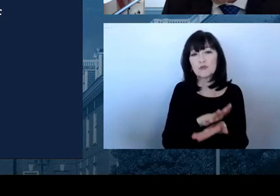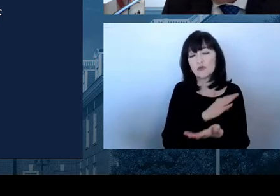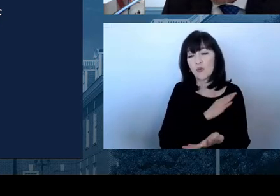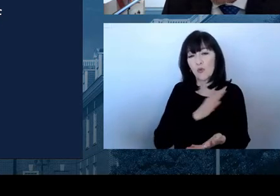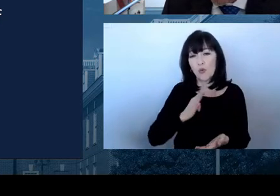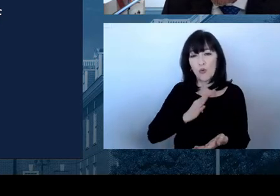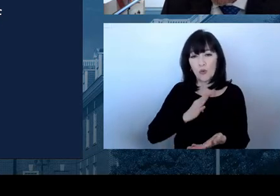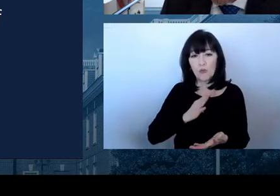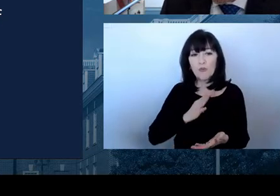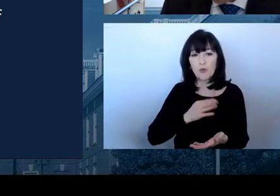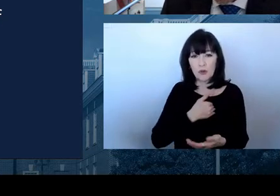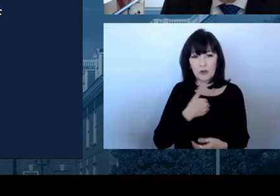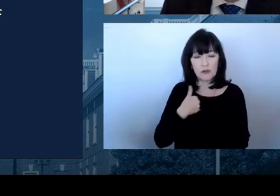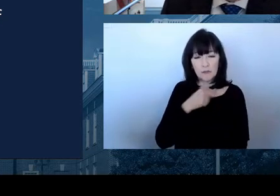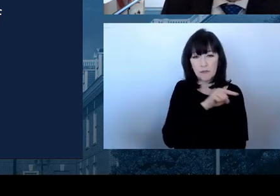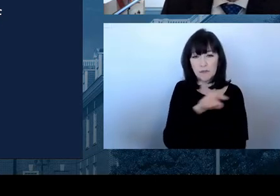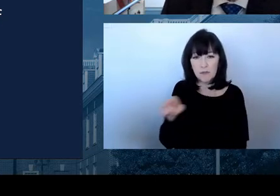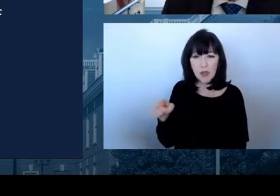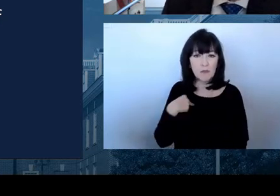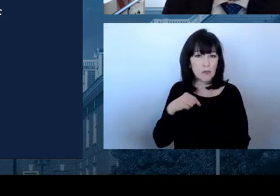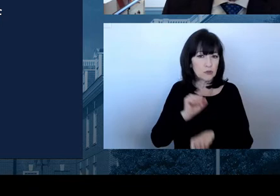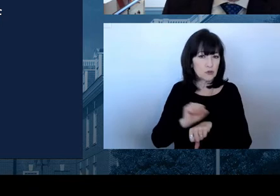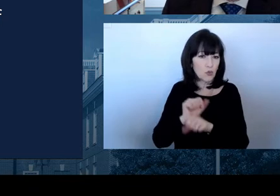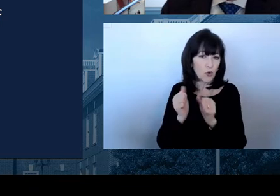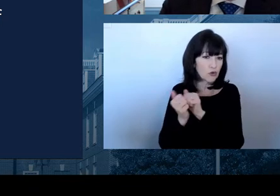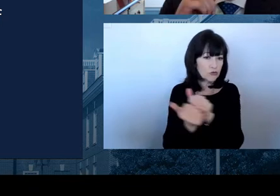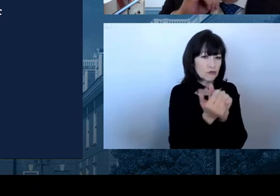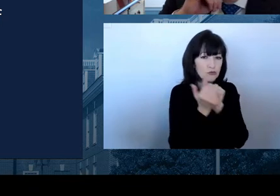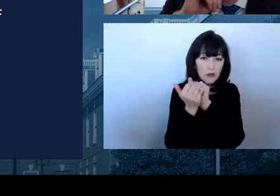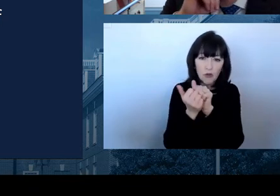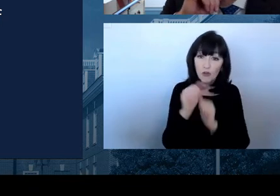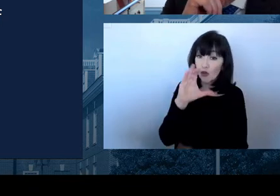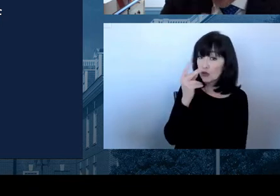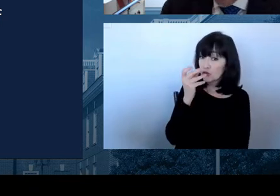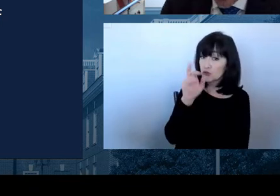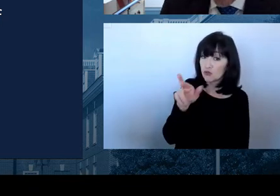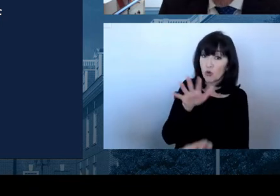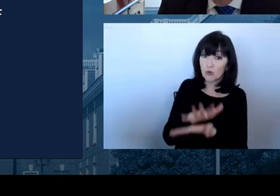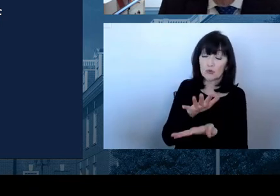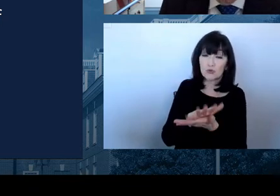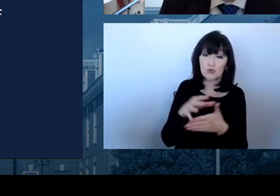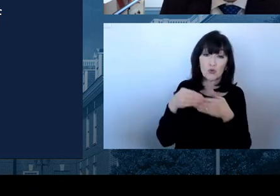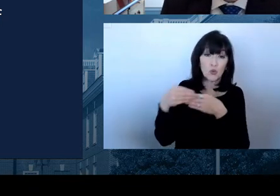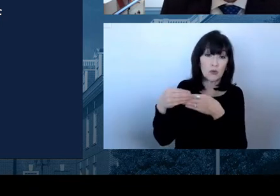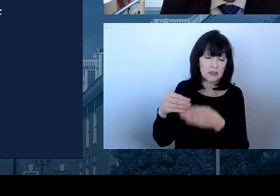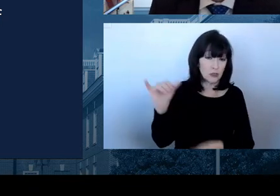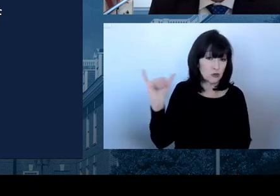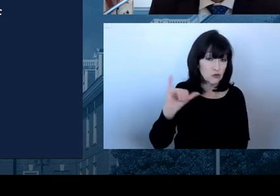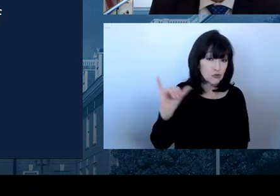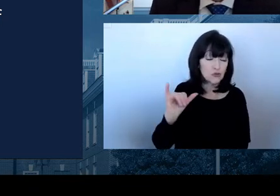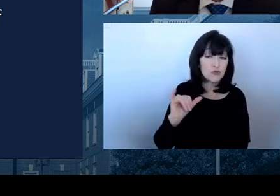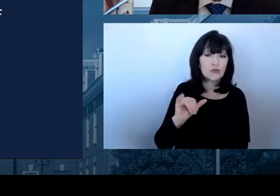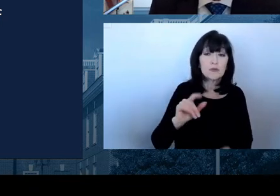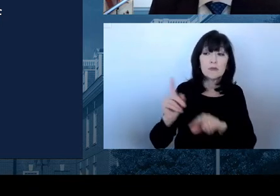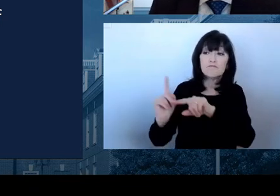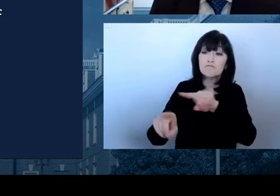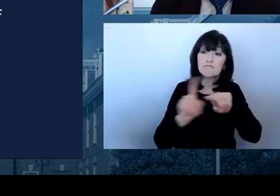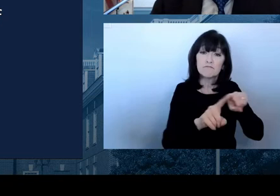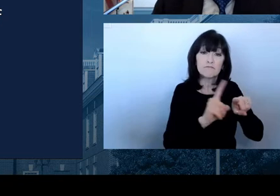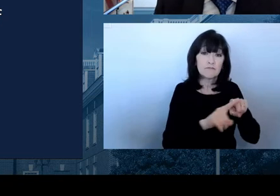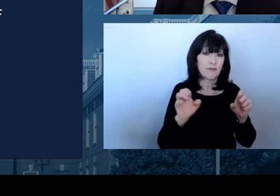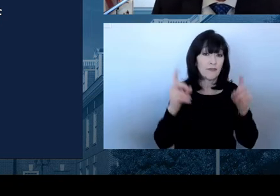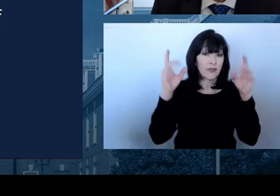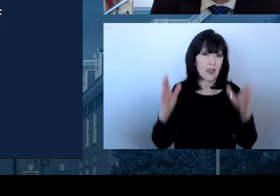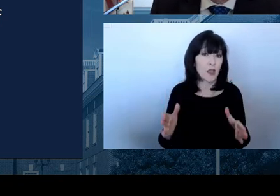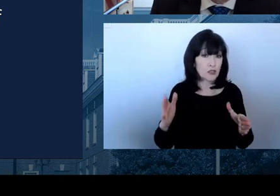and collectively, charter school leaders, educators, and, and lots of organizations I've gotten to know very well over the past